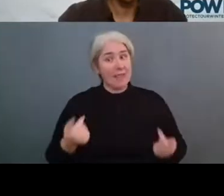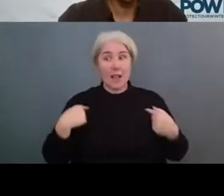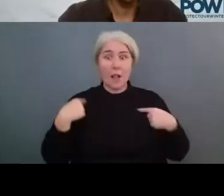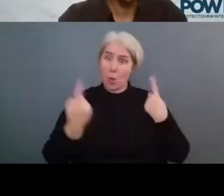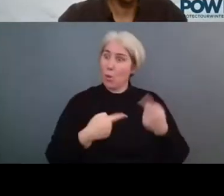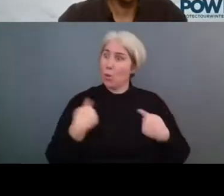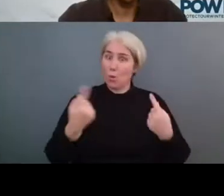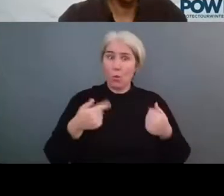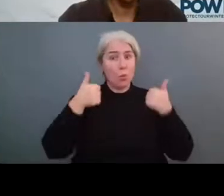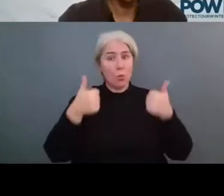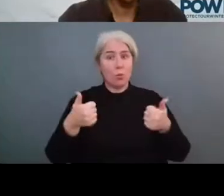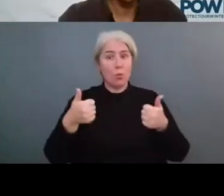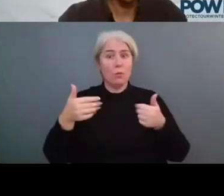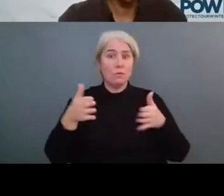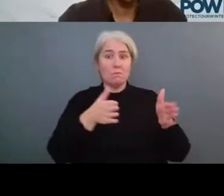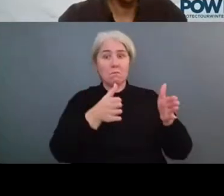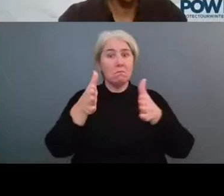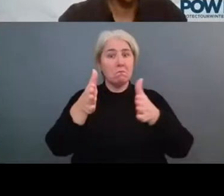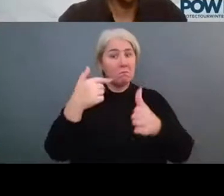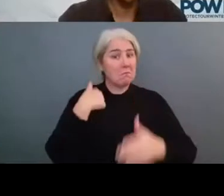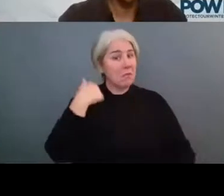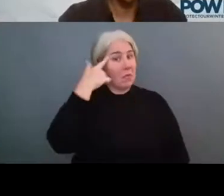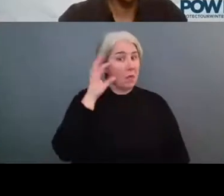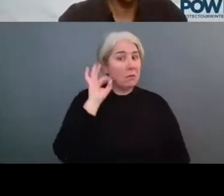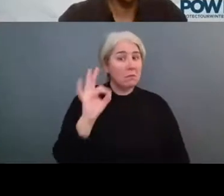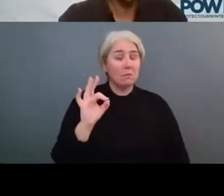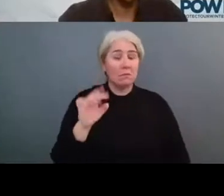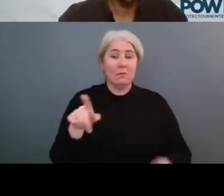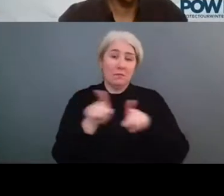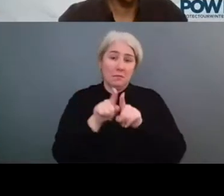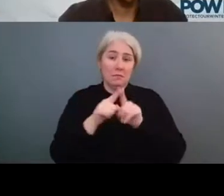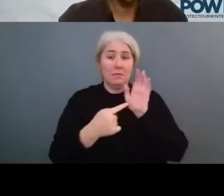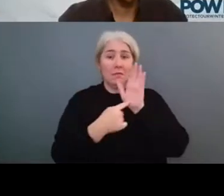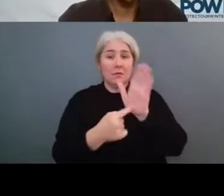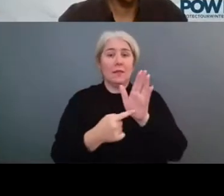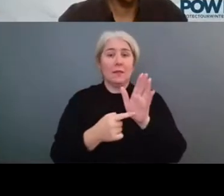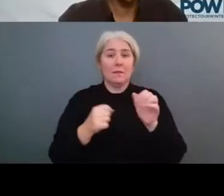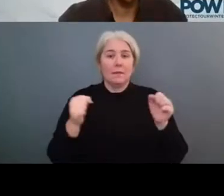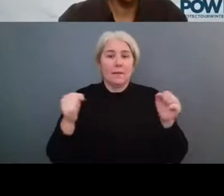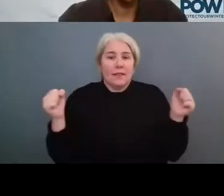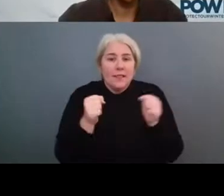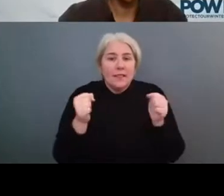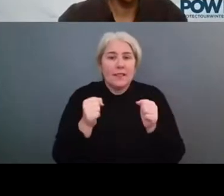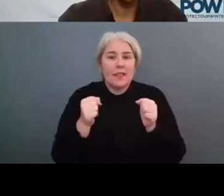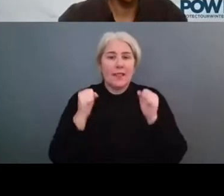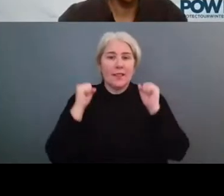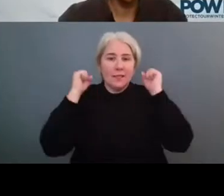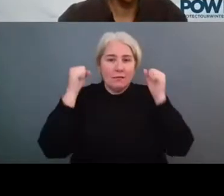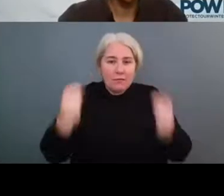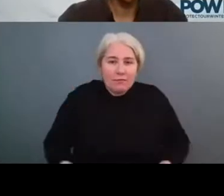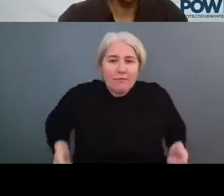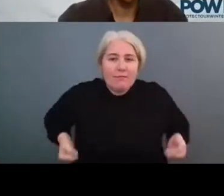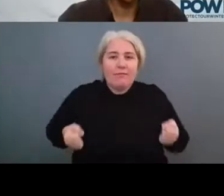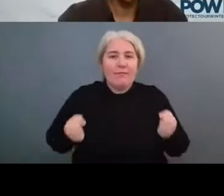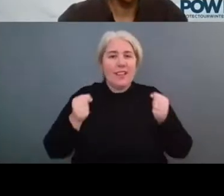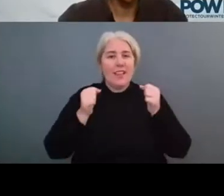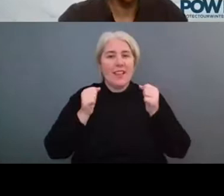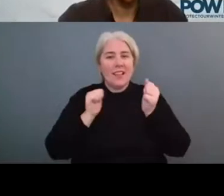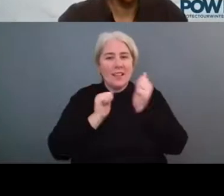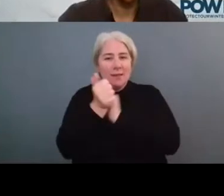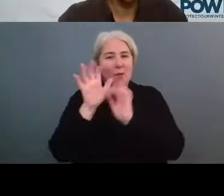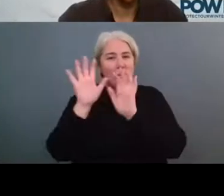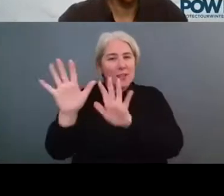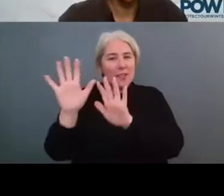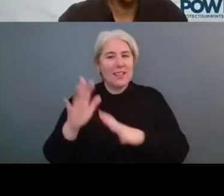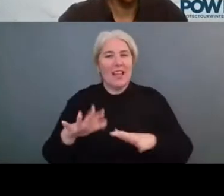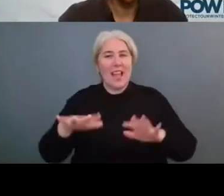take winter sports again, the there that we found a way how to create